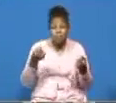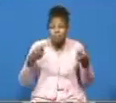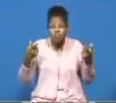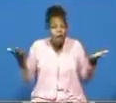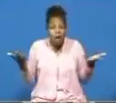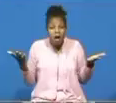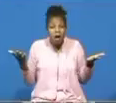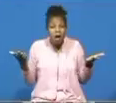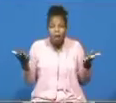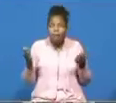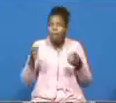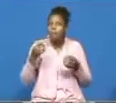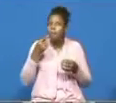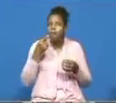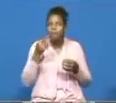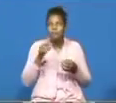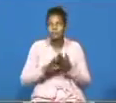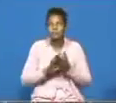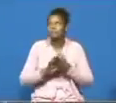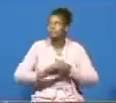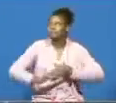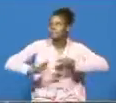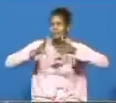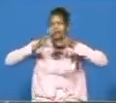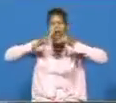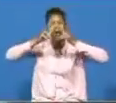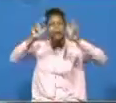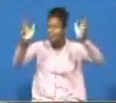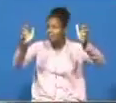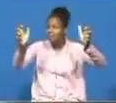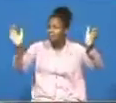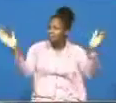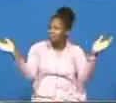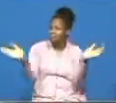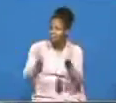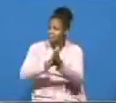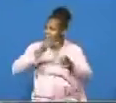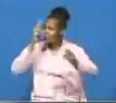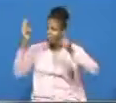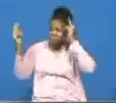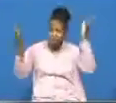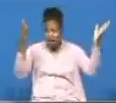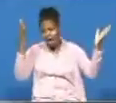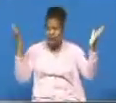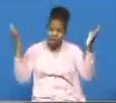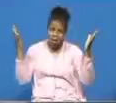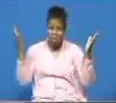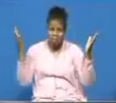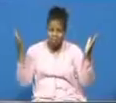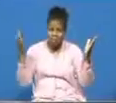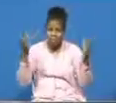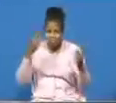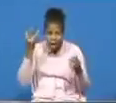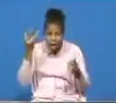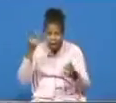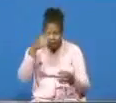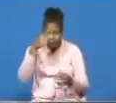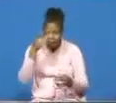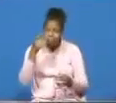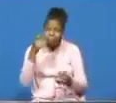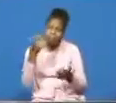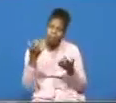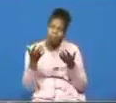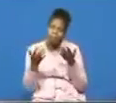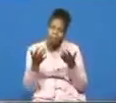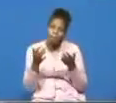i have to open my mouth and shout hallelujah because i could have